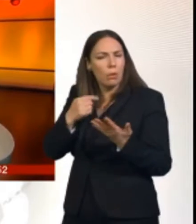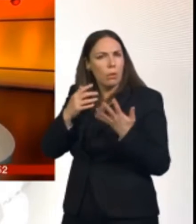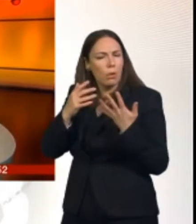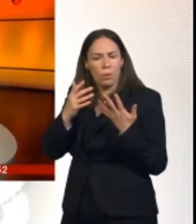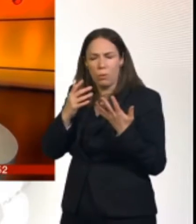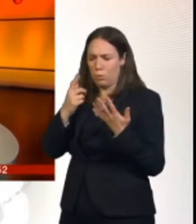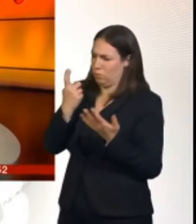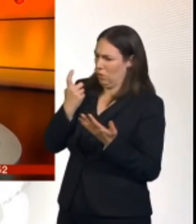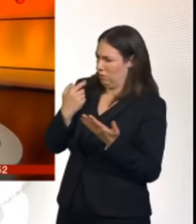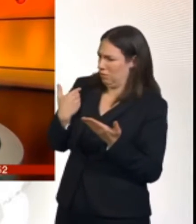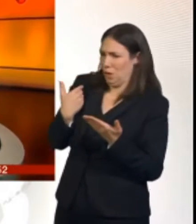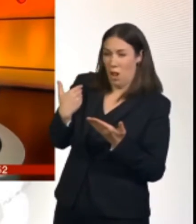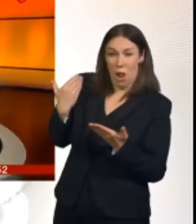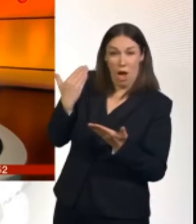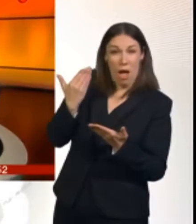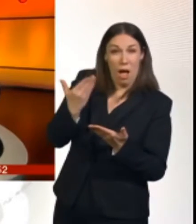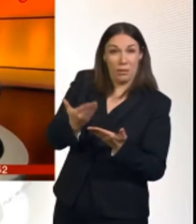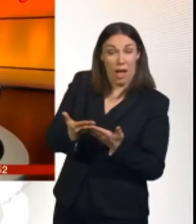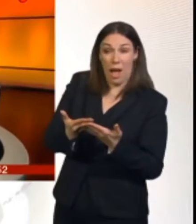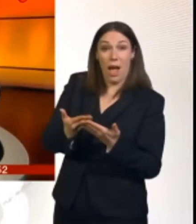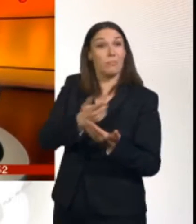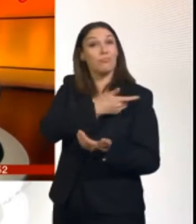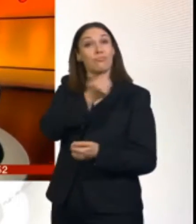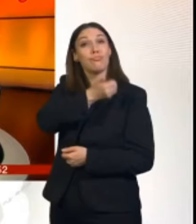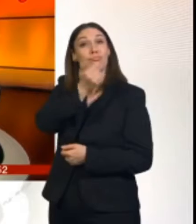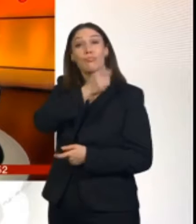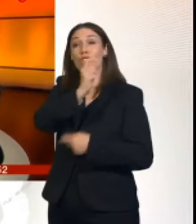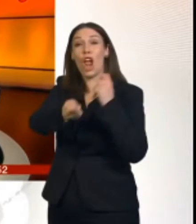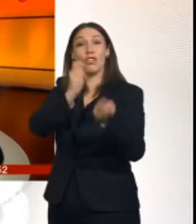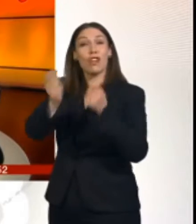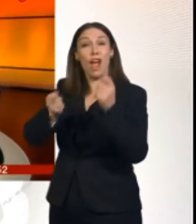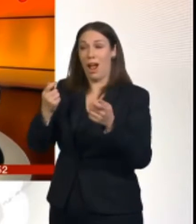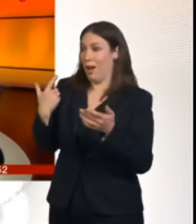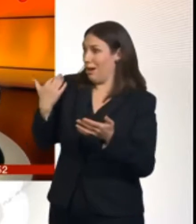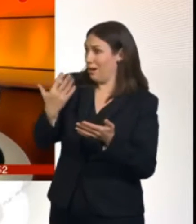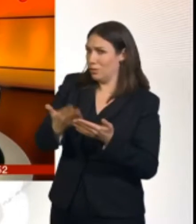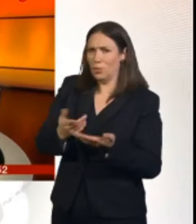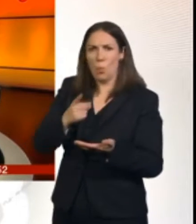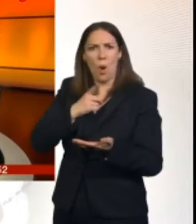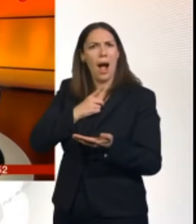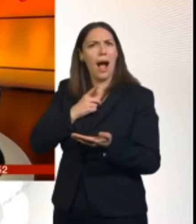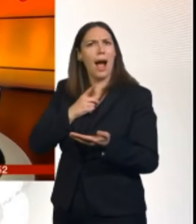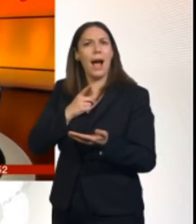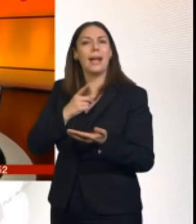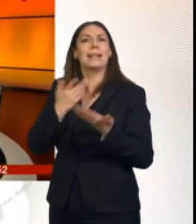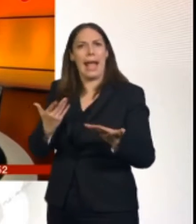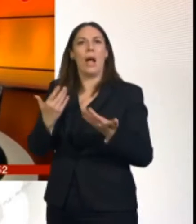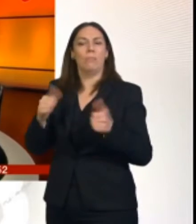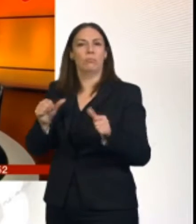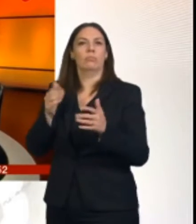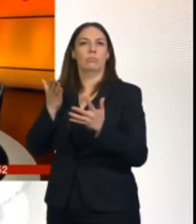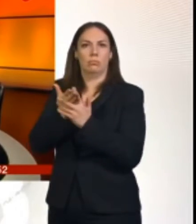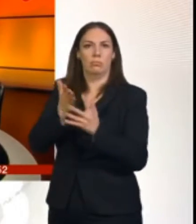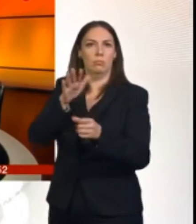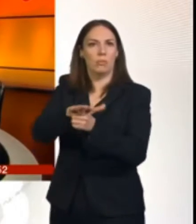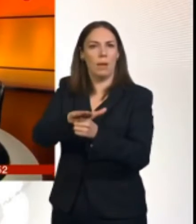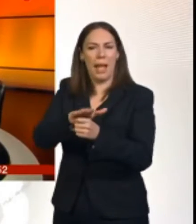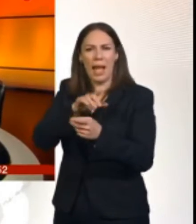it's taken so long and why 118.118 was allowed to charge £11.23 for a 90 second